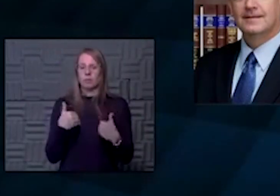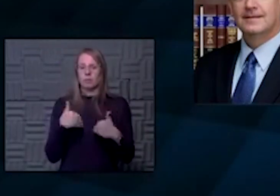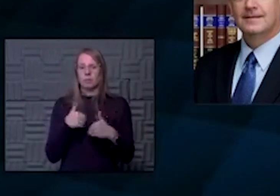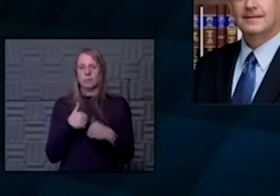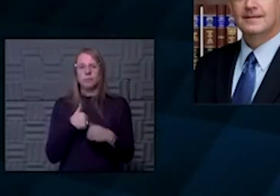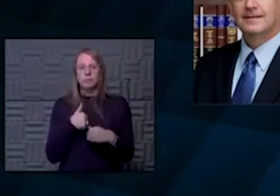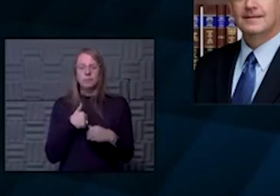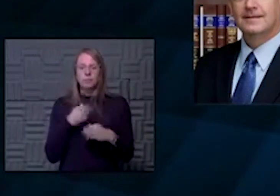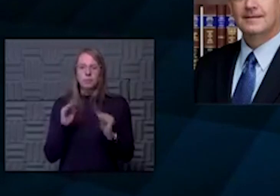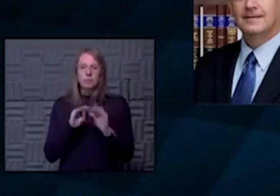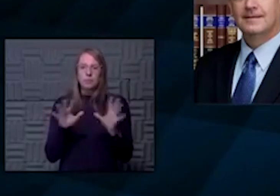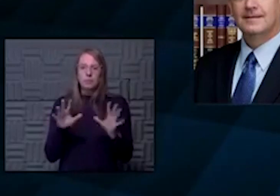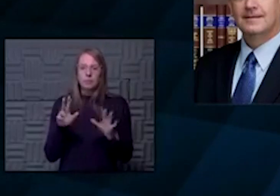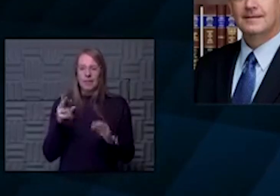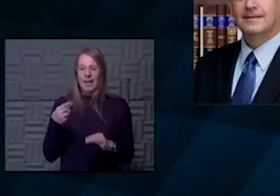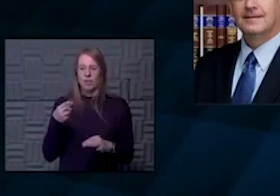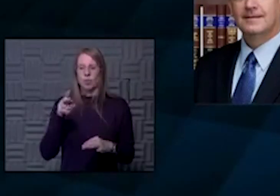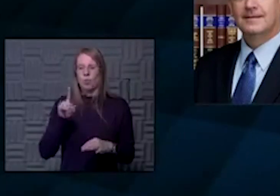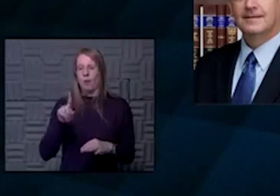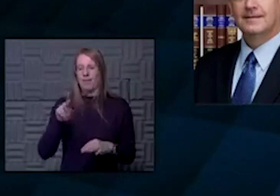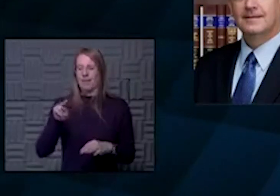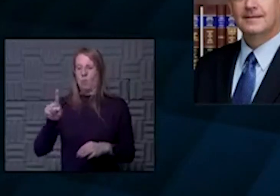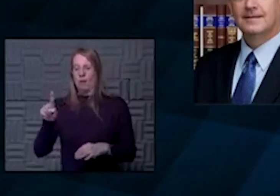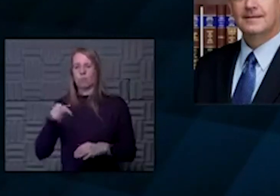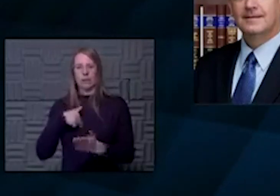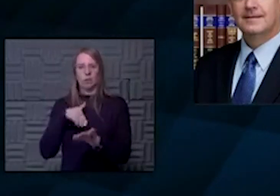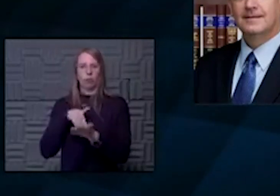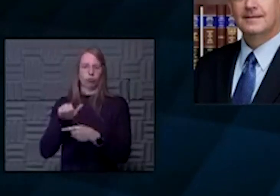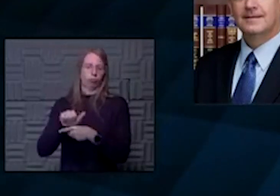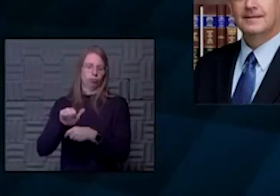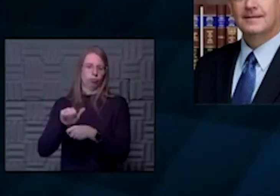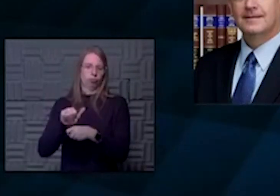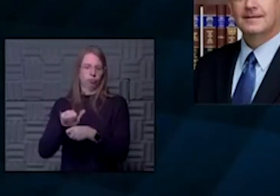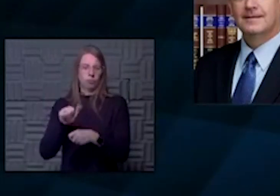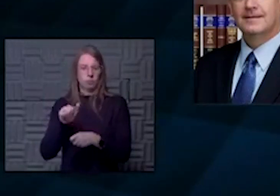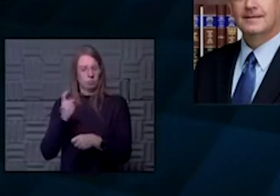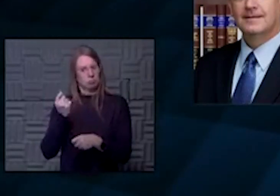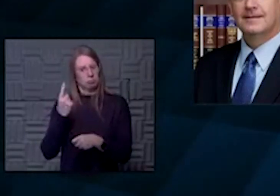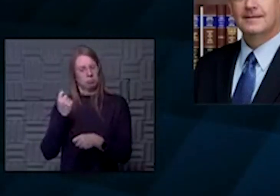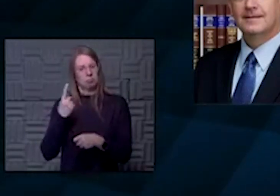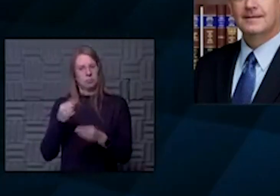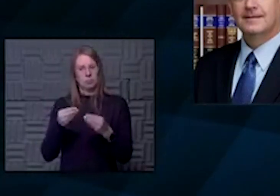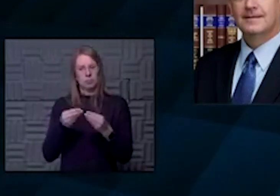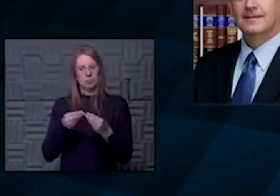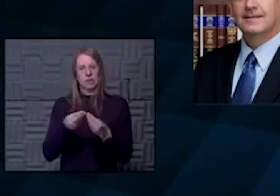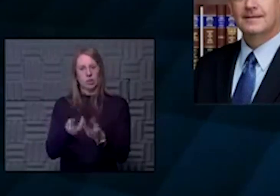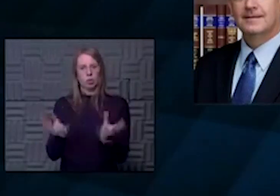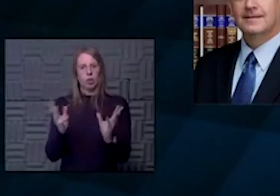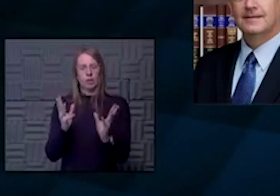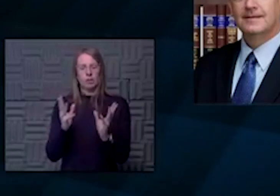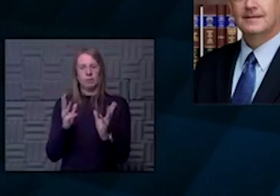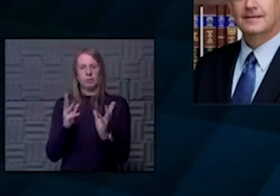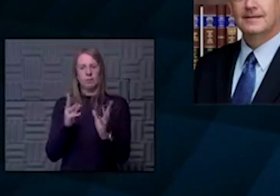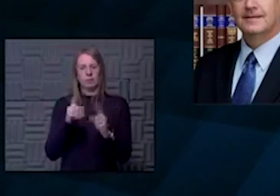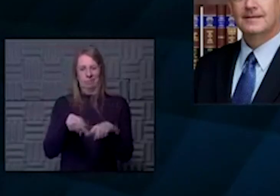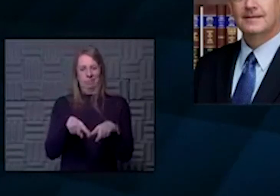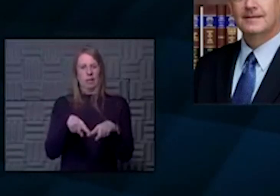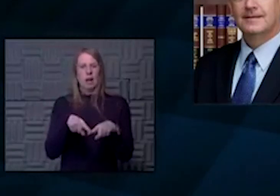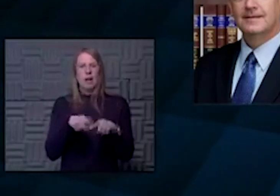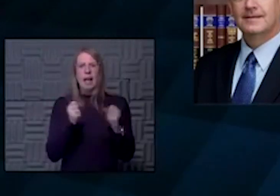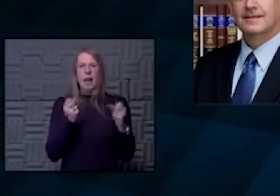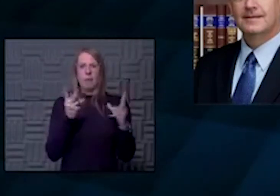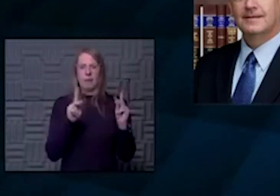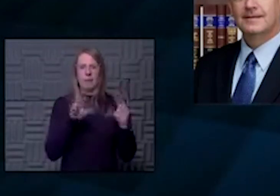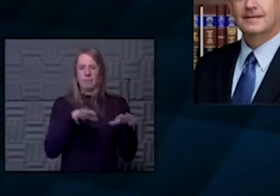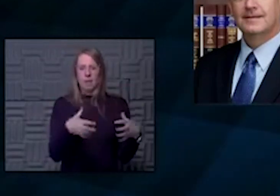during H1N1, and it was interesting the distribution was kind of based on population density. And little